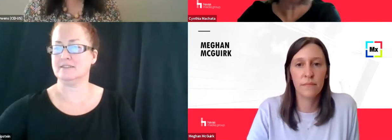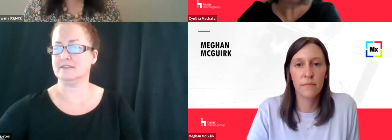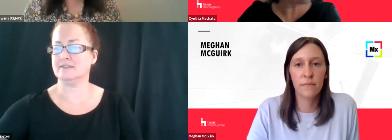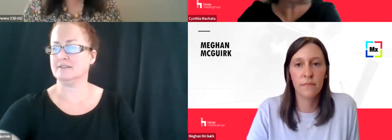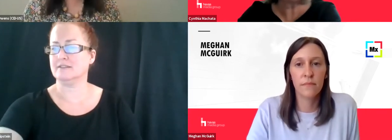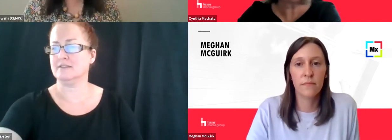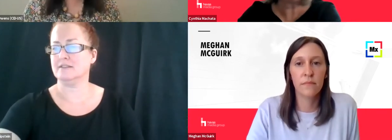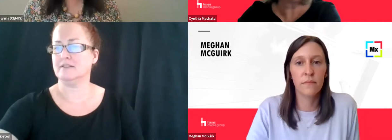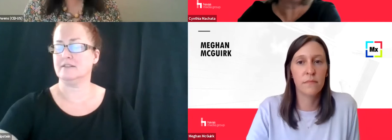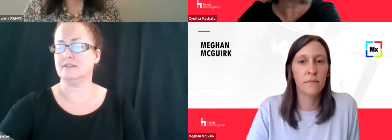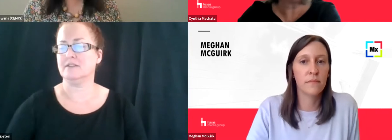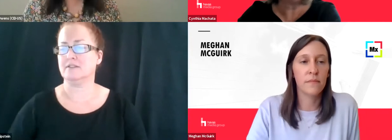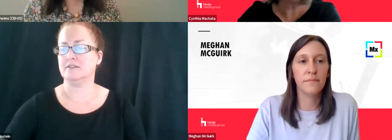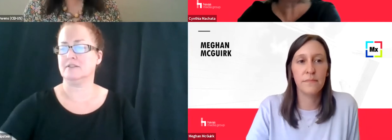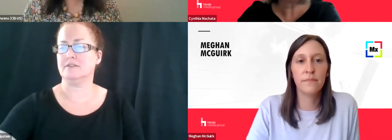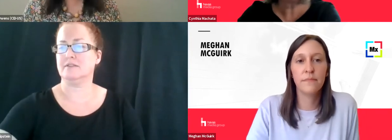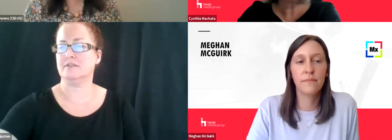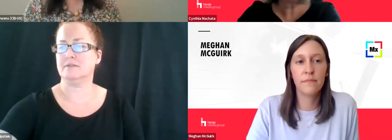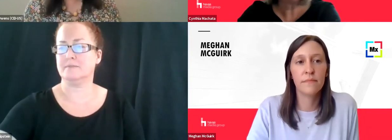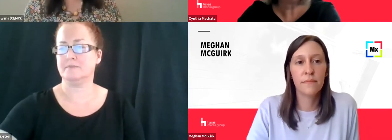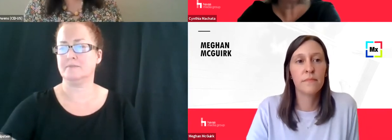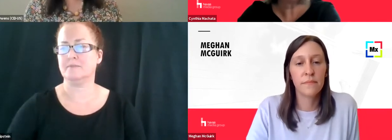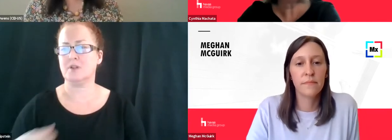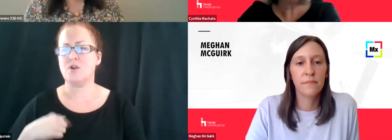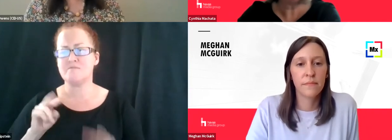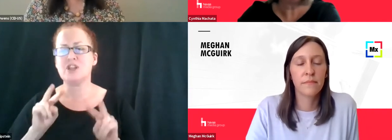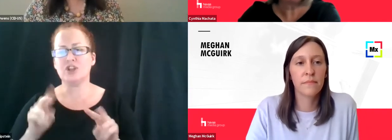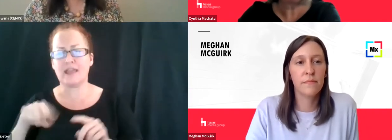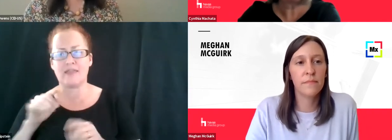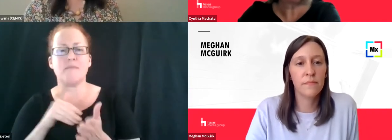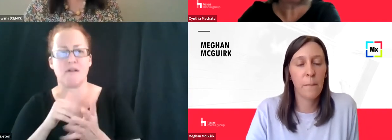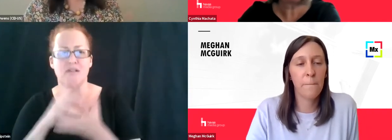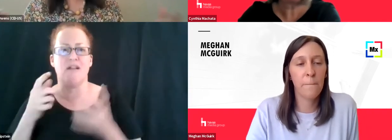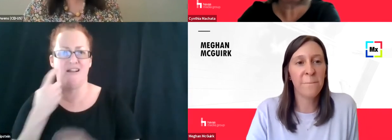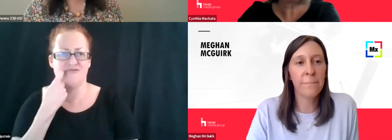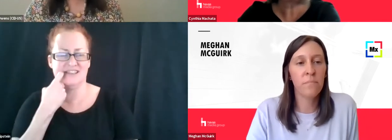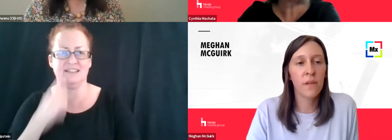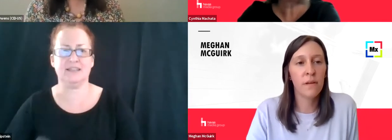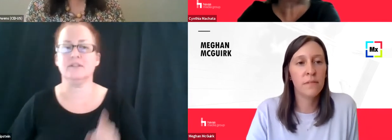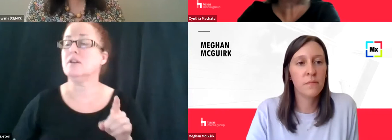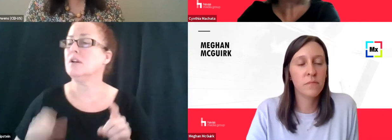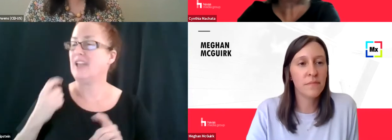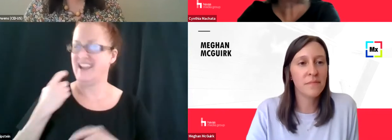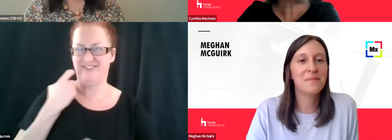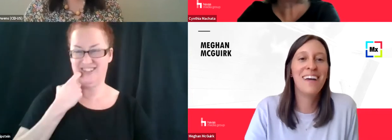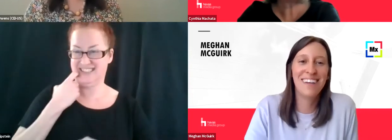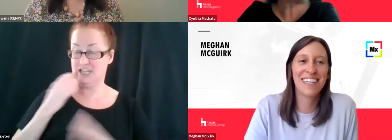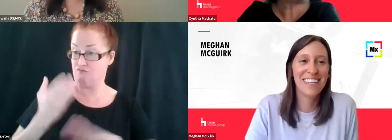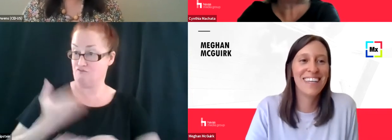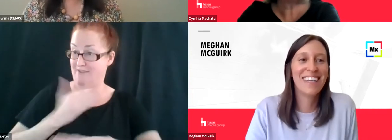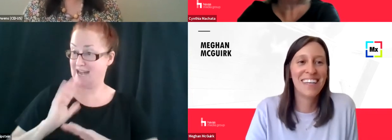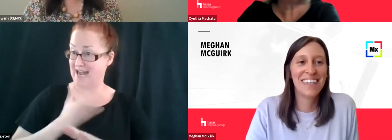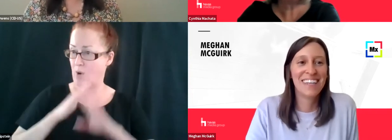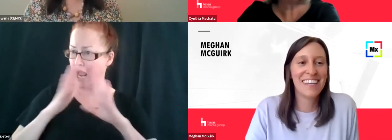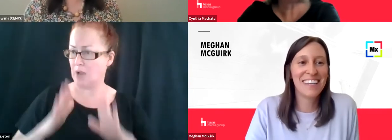sorry, we have been looking at them quite a lot lately. You have. Okay. Yeah. I, I only, we, we did a house renovation recently and it seems like every